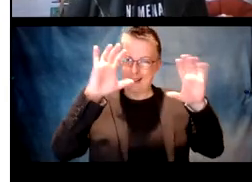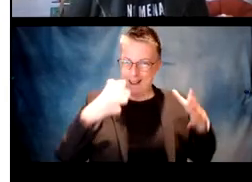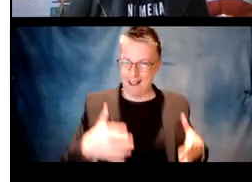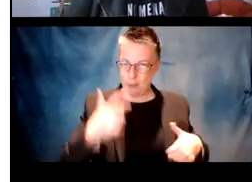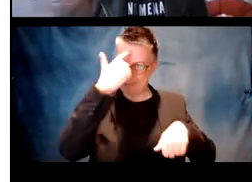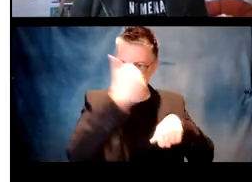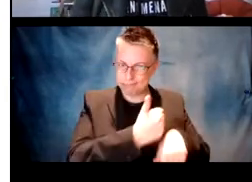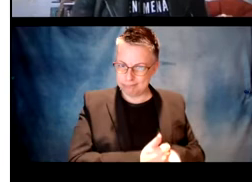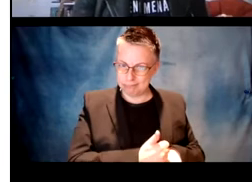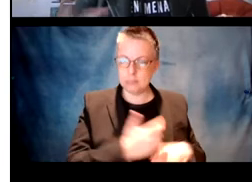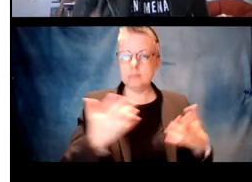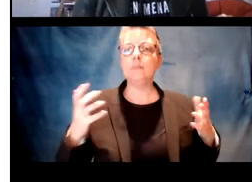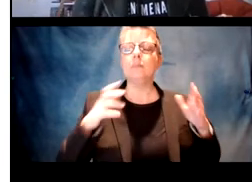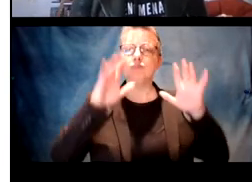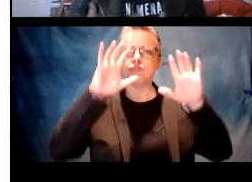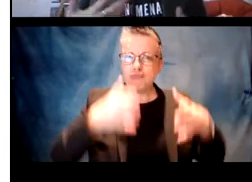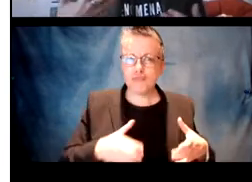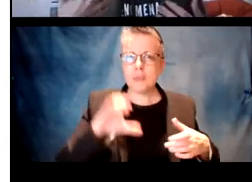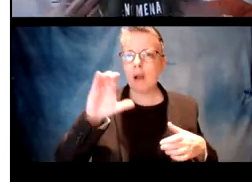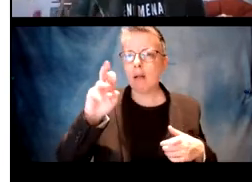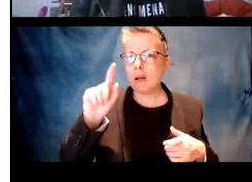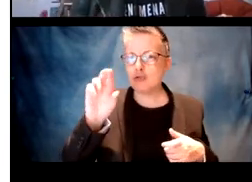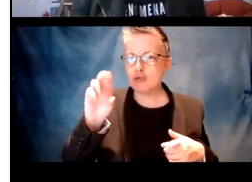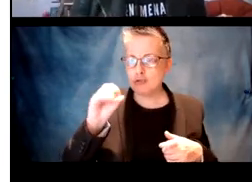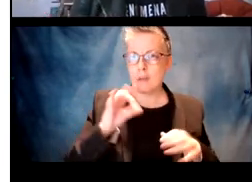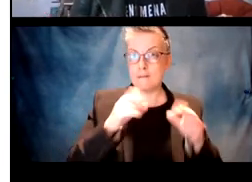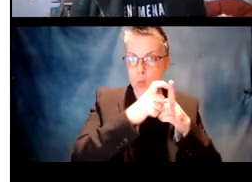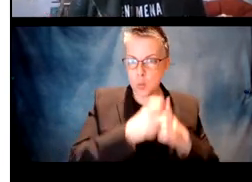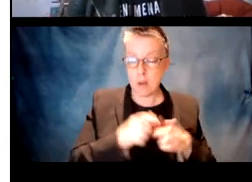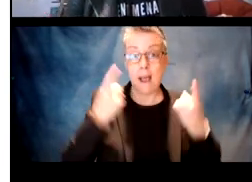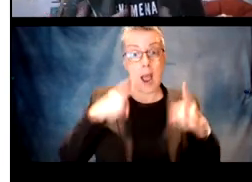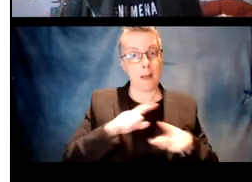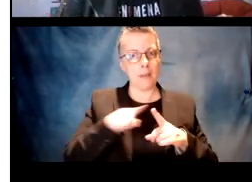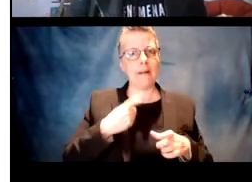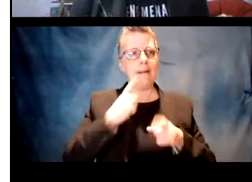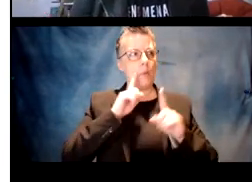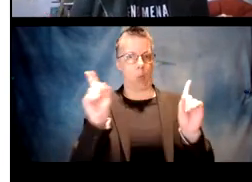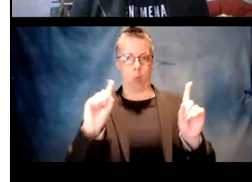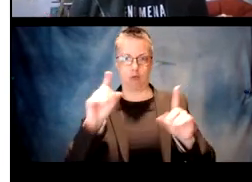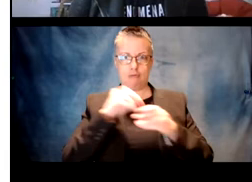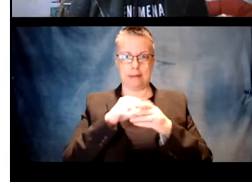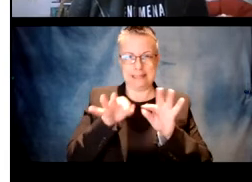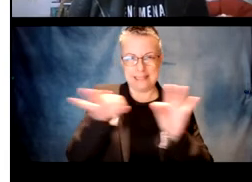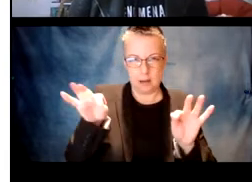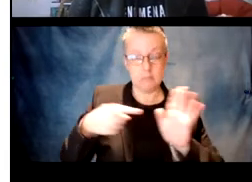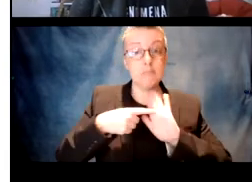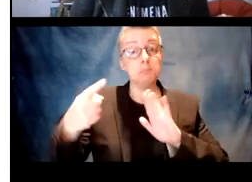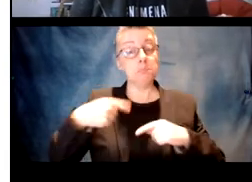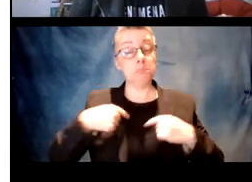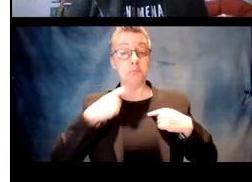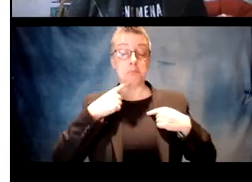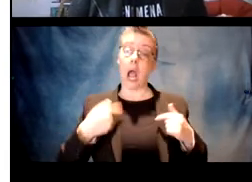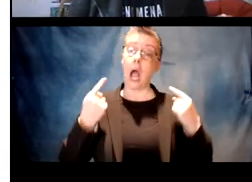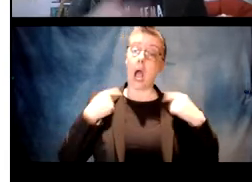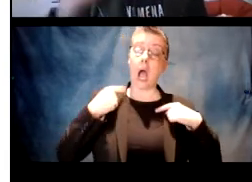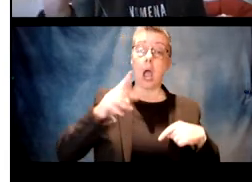that means that they had categorized these words in some way so they've created clusters of words that occur in the same